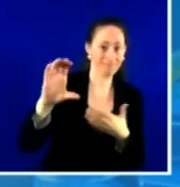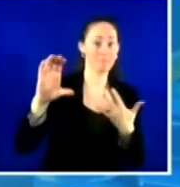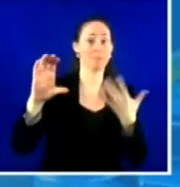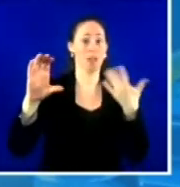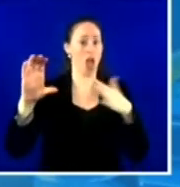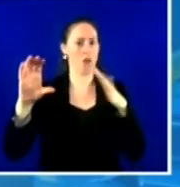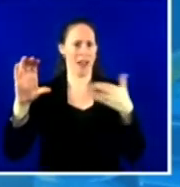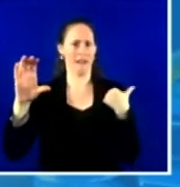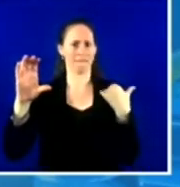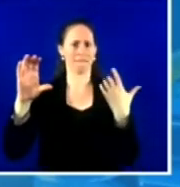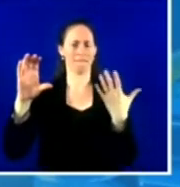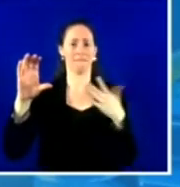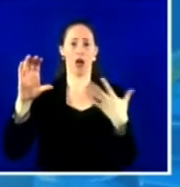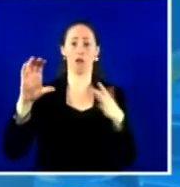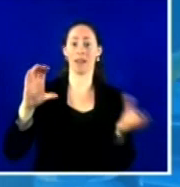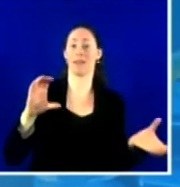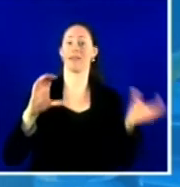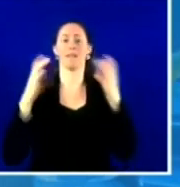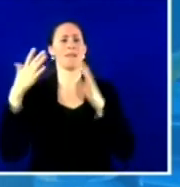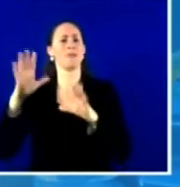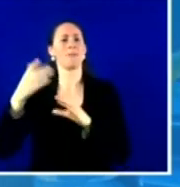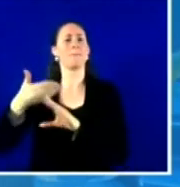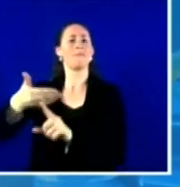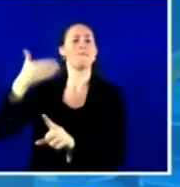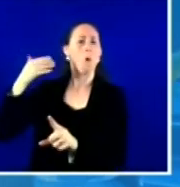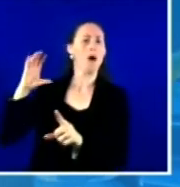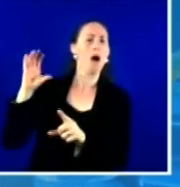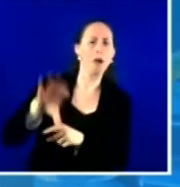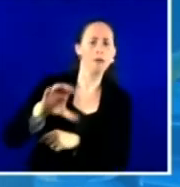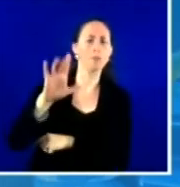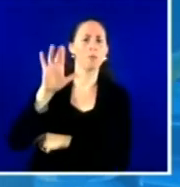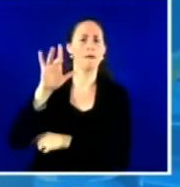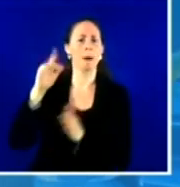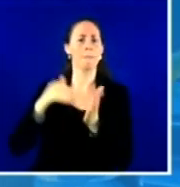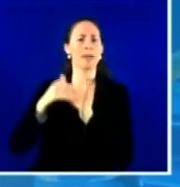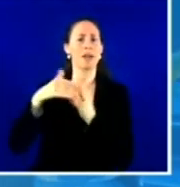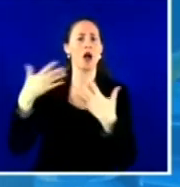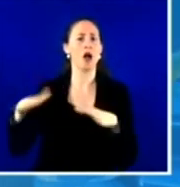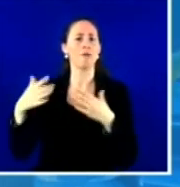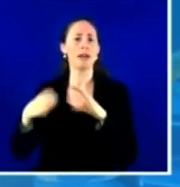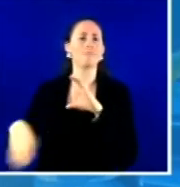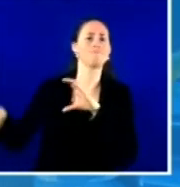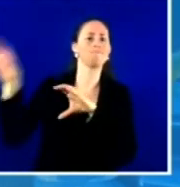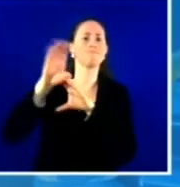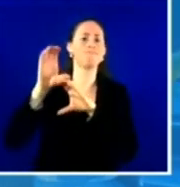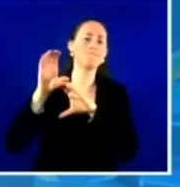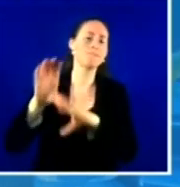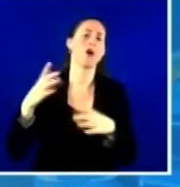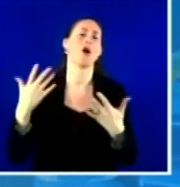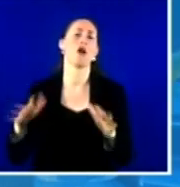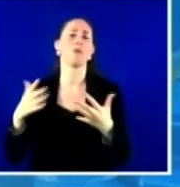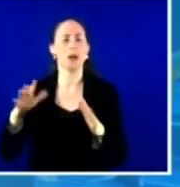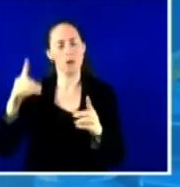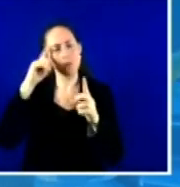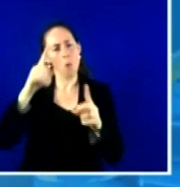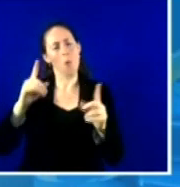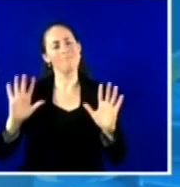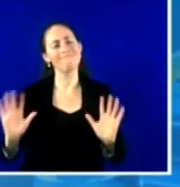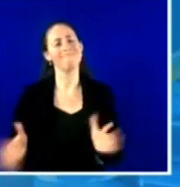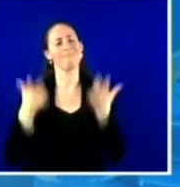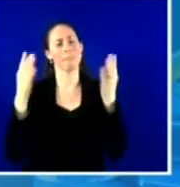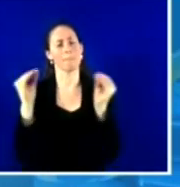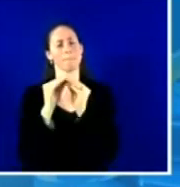nearly 200 community-based organizations to increase vaccine access and build confidence in high-risk populations.